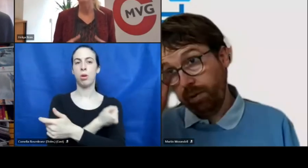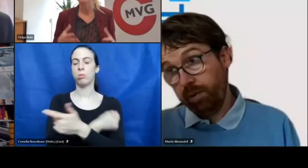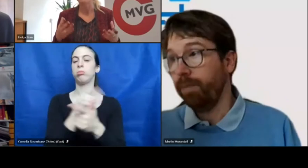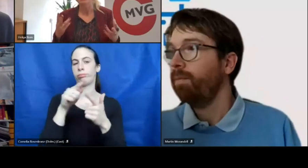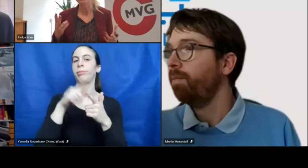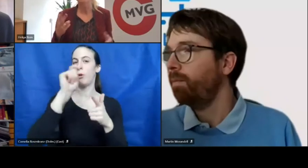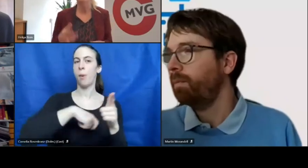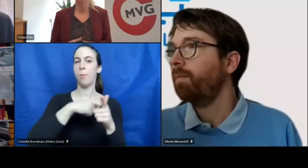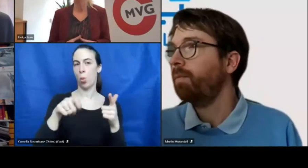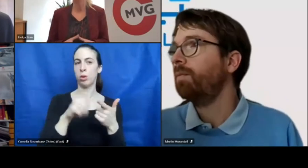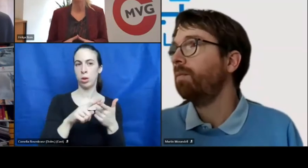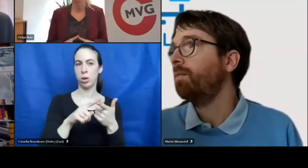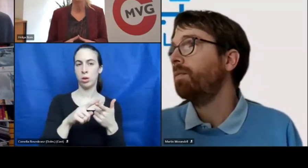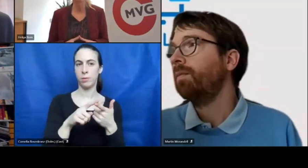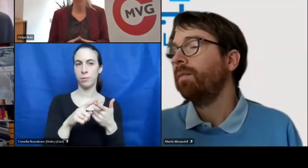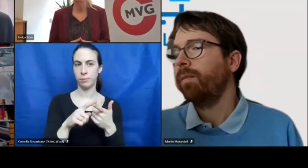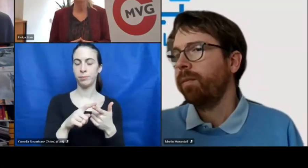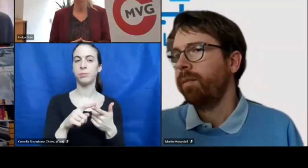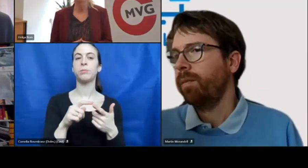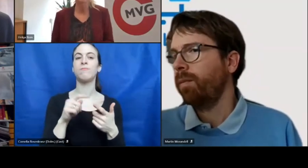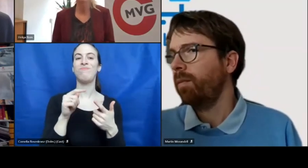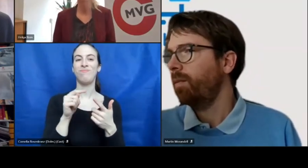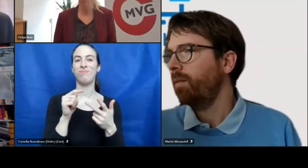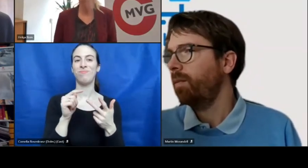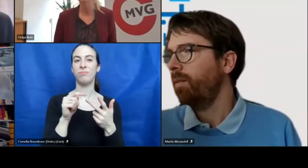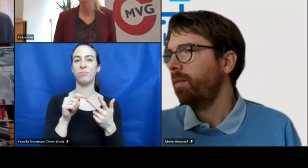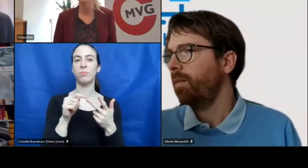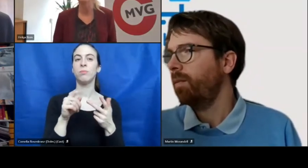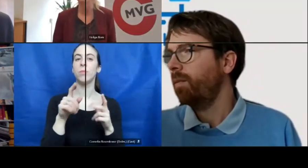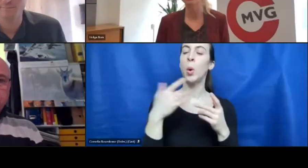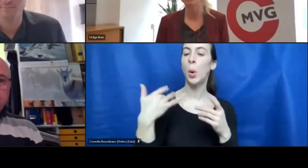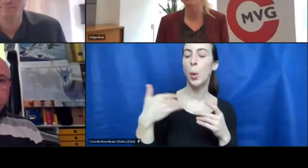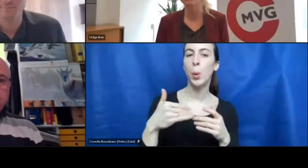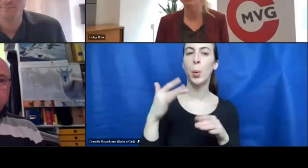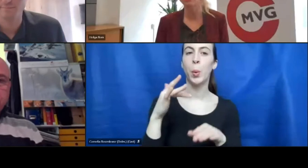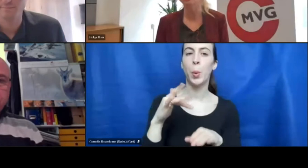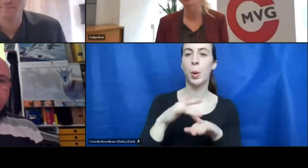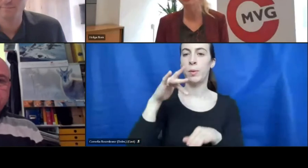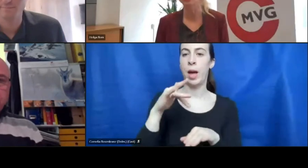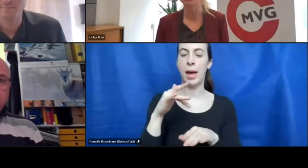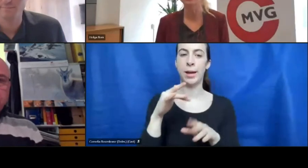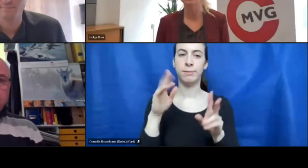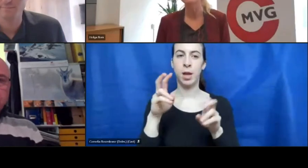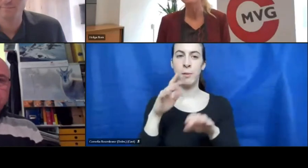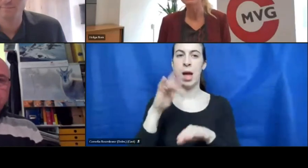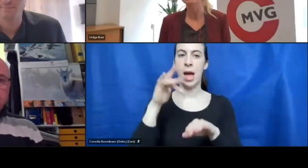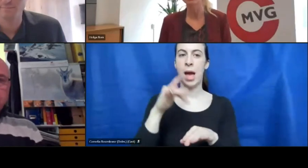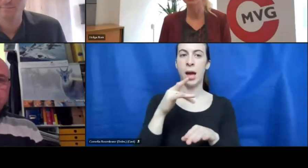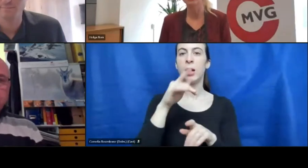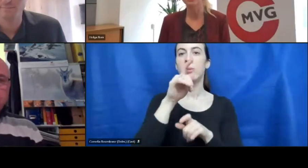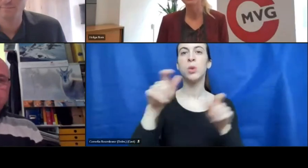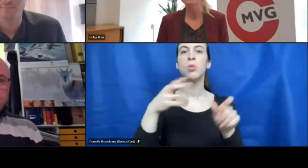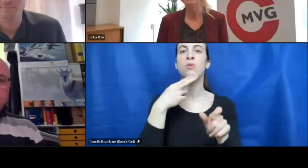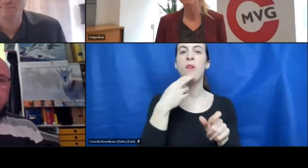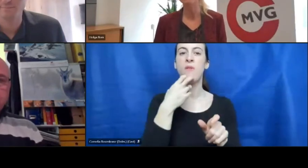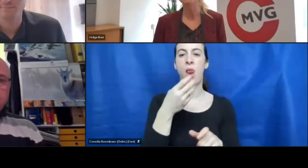The third field consists of sensitive recreational consumer goods. These